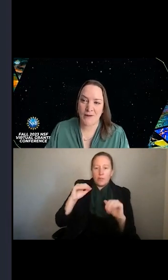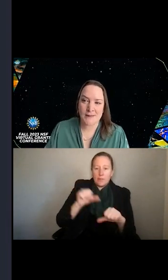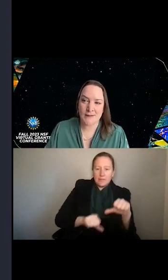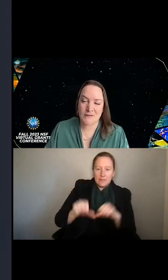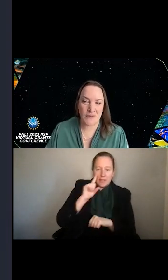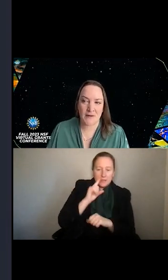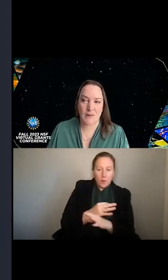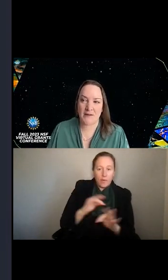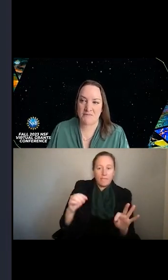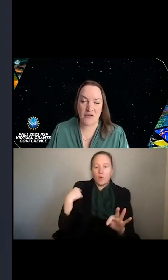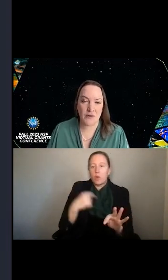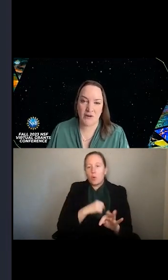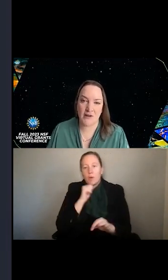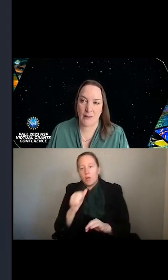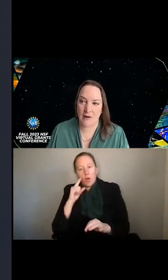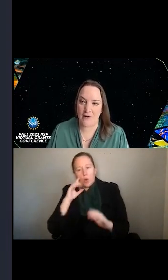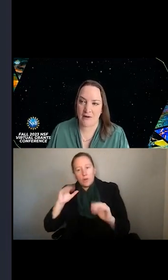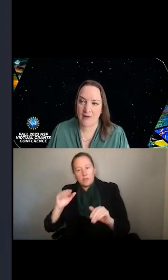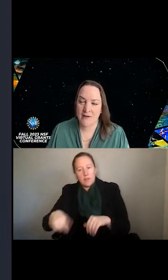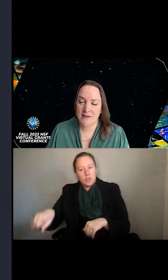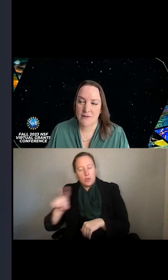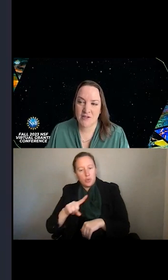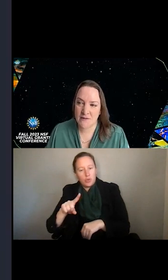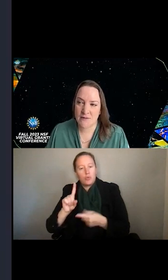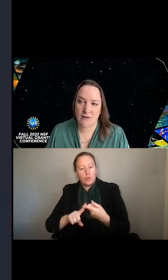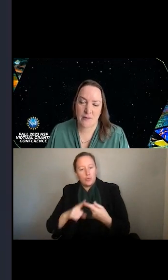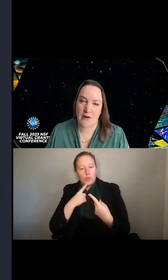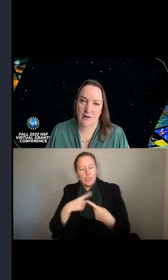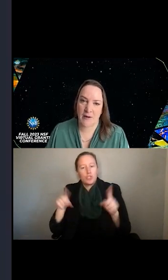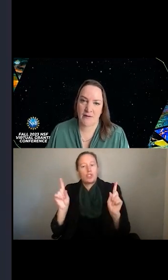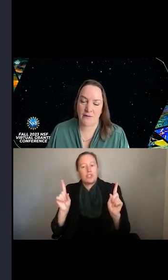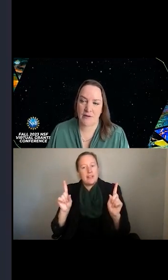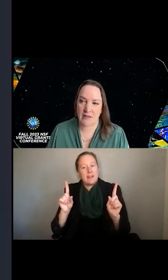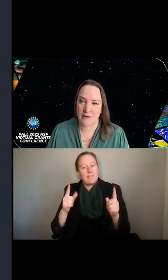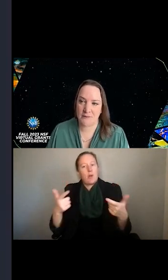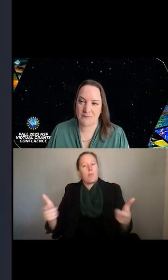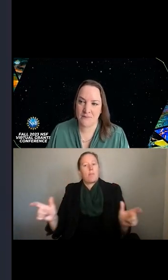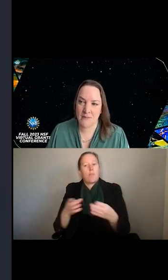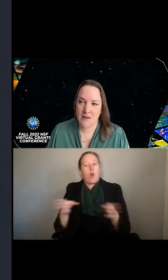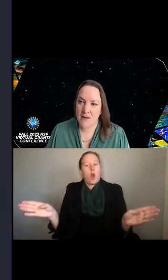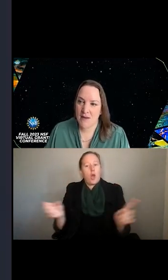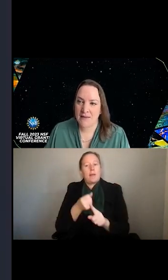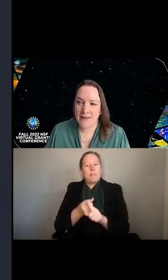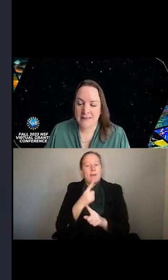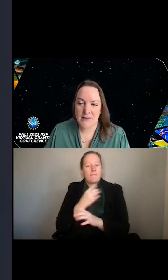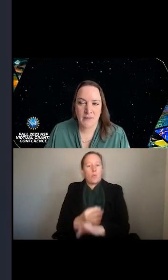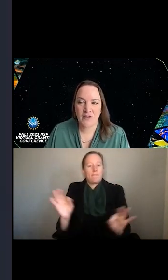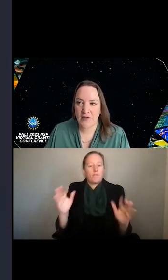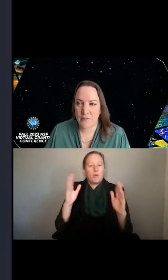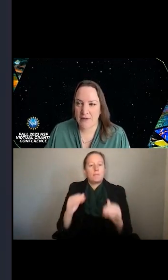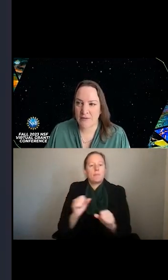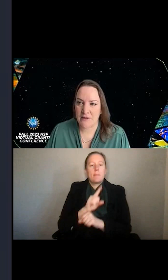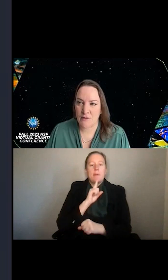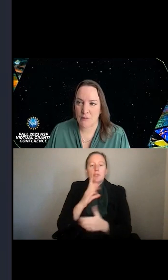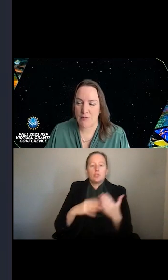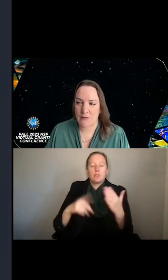We also don't expect you or your collaborators to achieve those great broader impacts for free either. And lastly, make sure